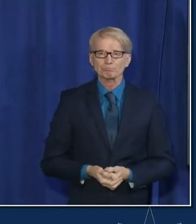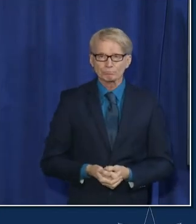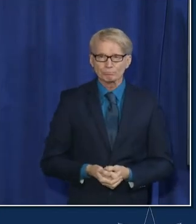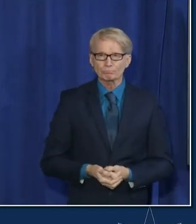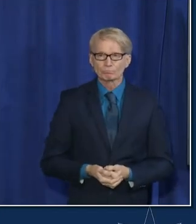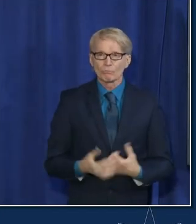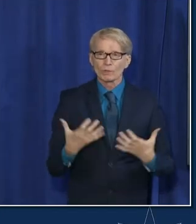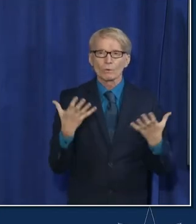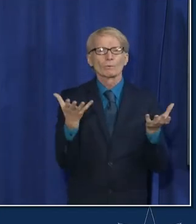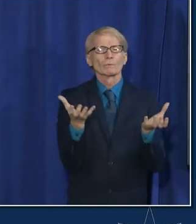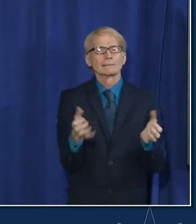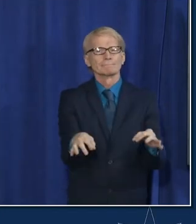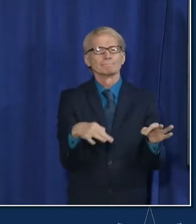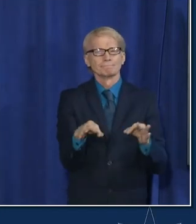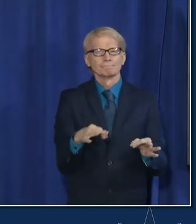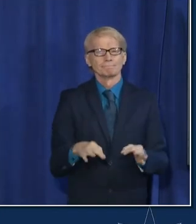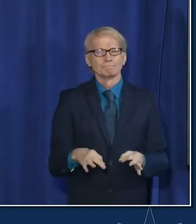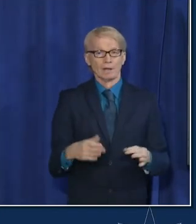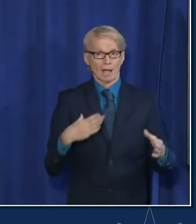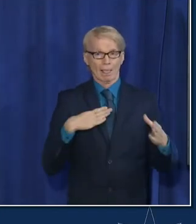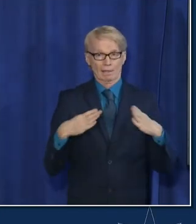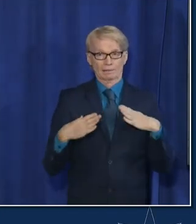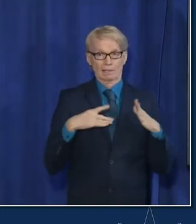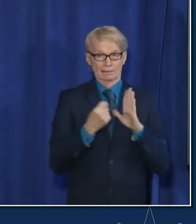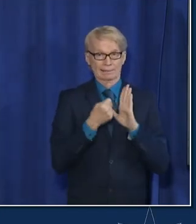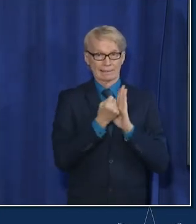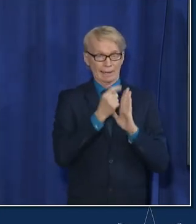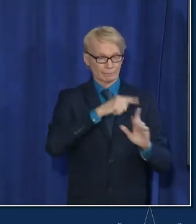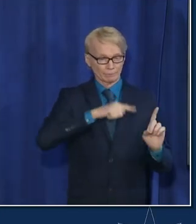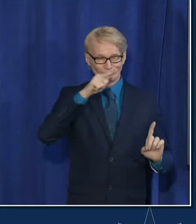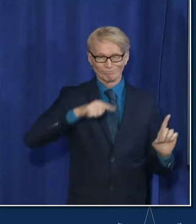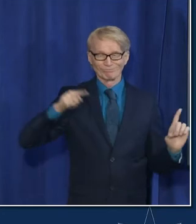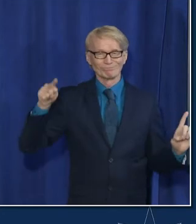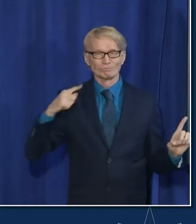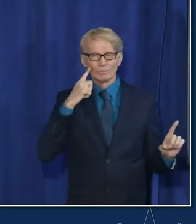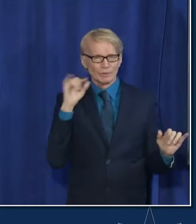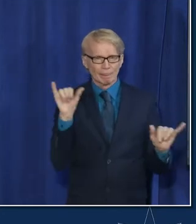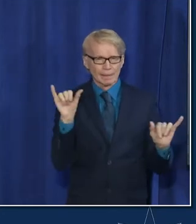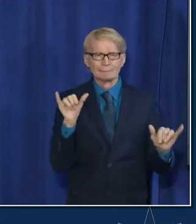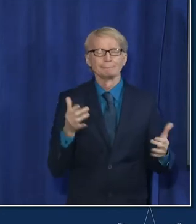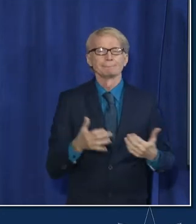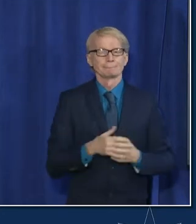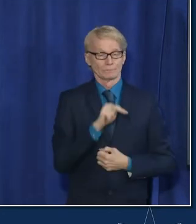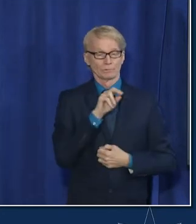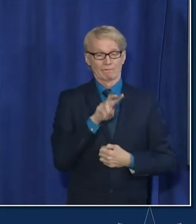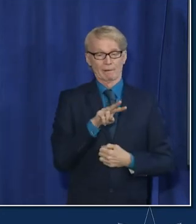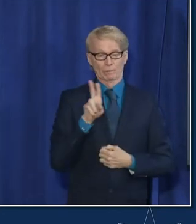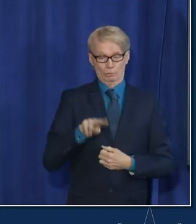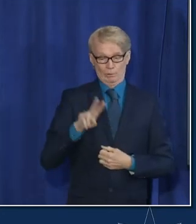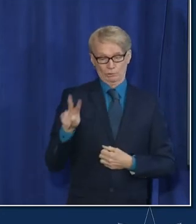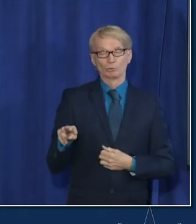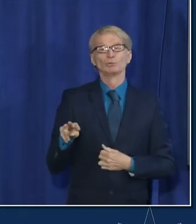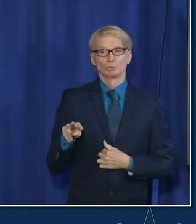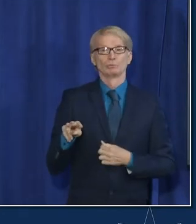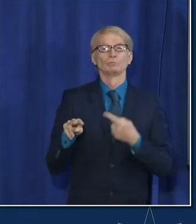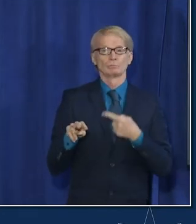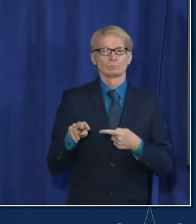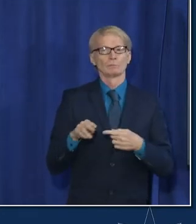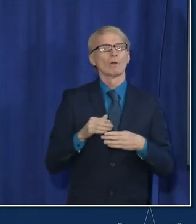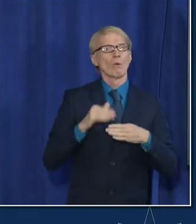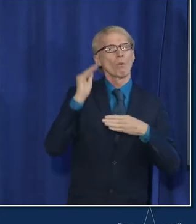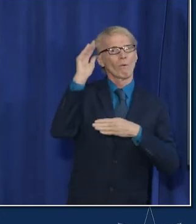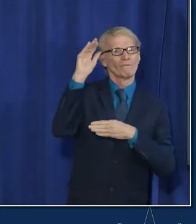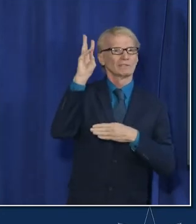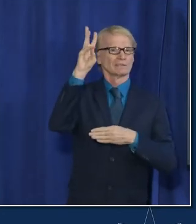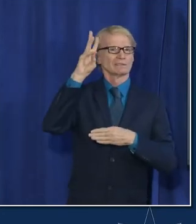to just highlight the the holiday patterns here so as of November 22nd we were averaging over 600